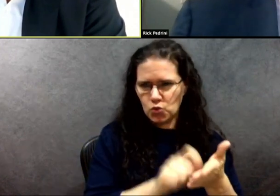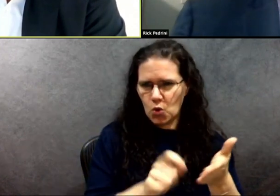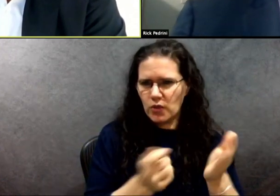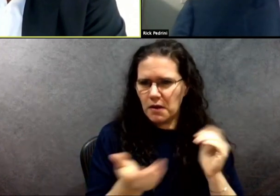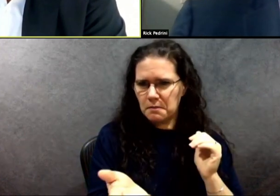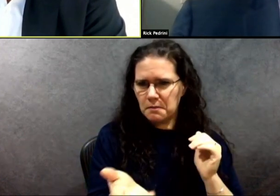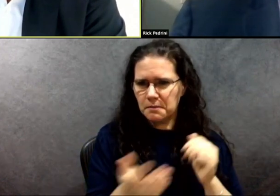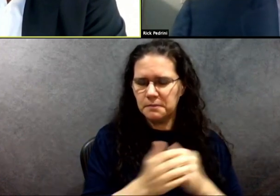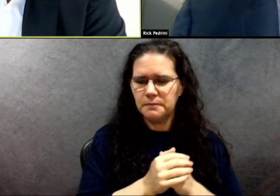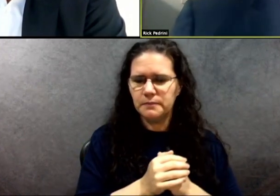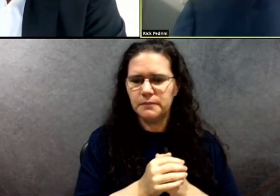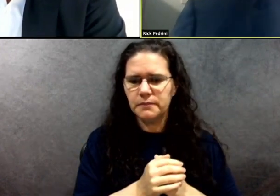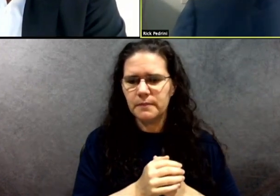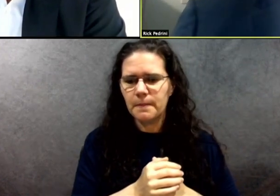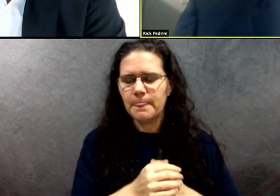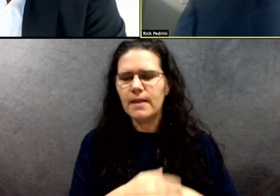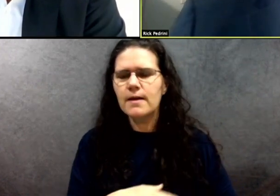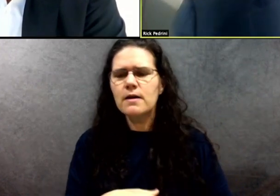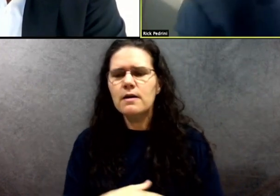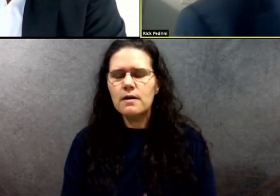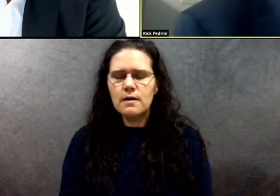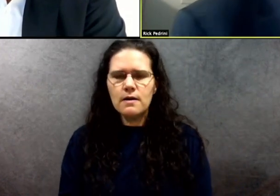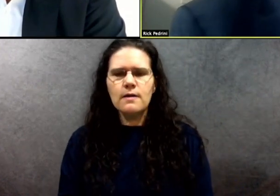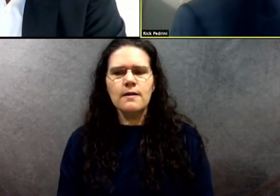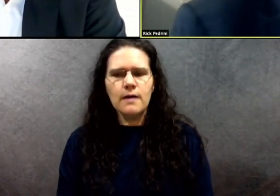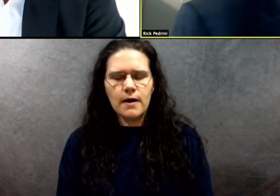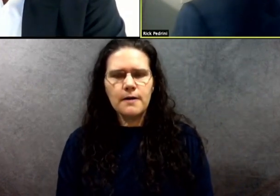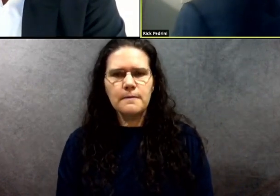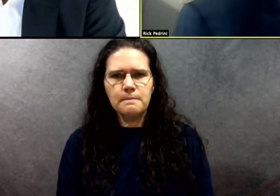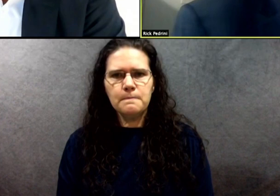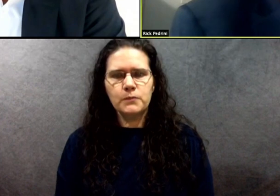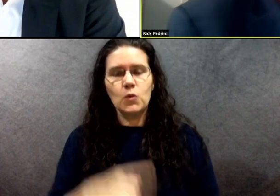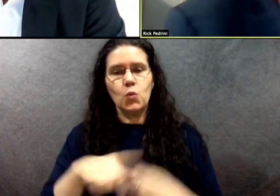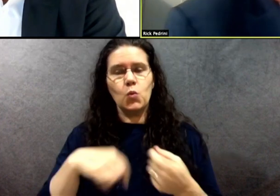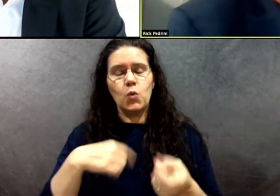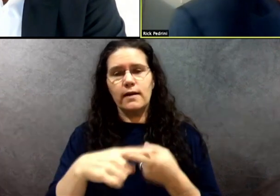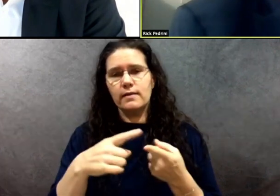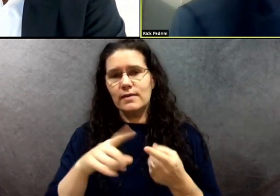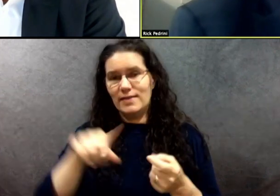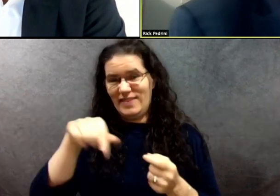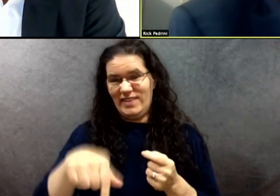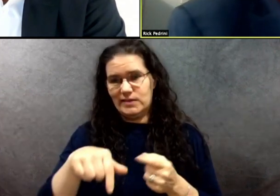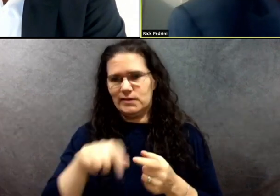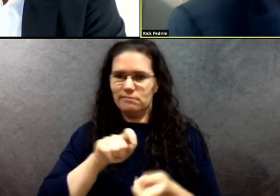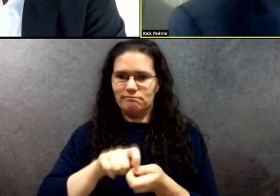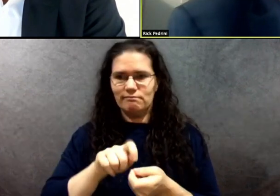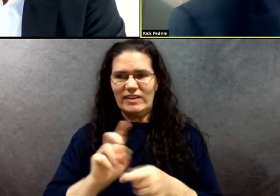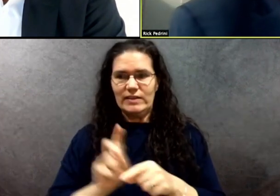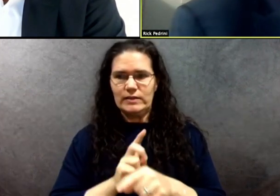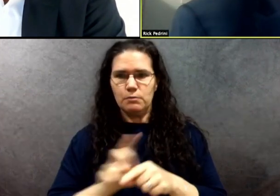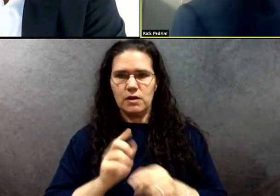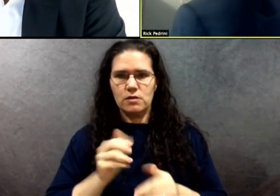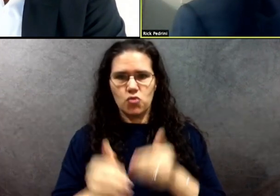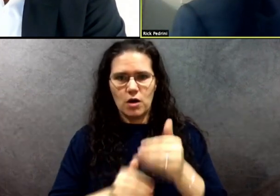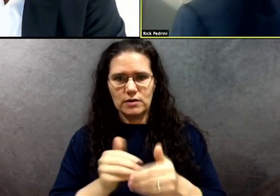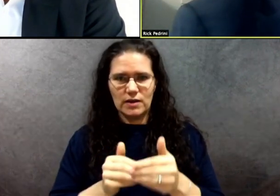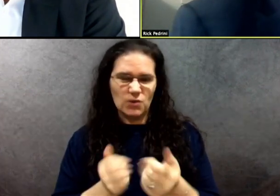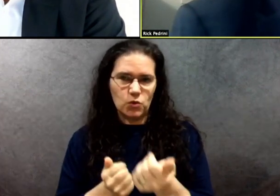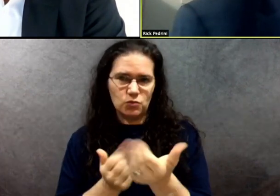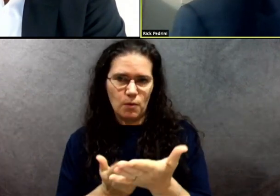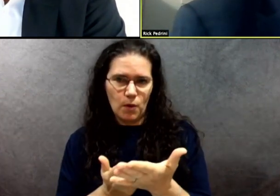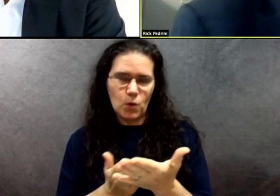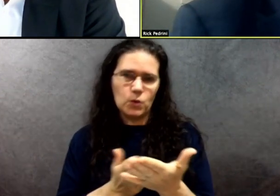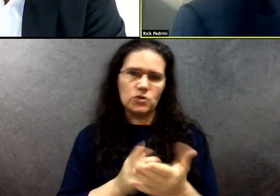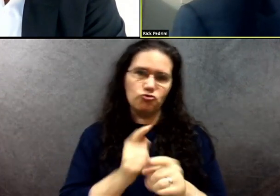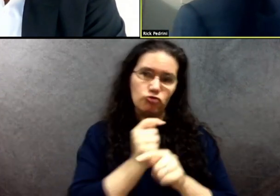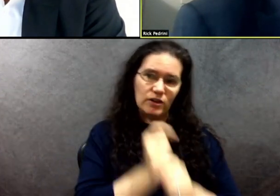I, when this discipline process was proposed to me, a combination of traditional discipline, and then this